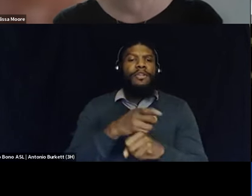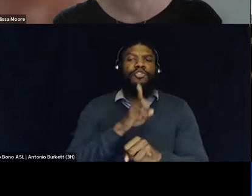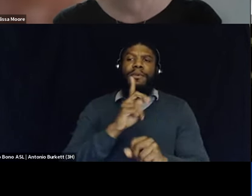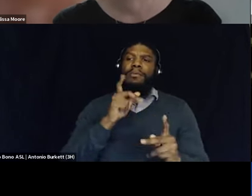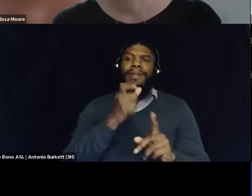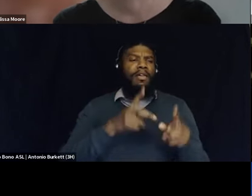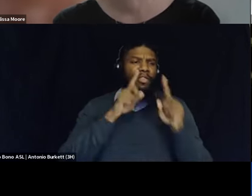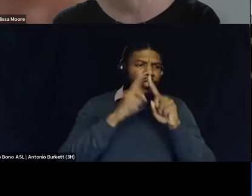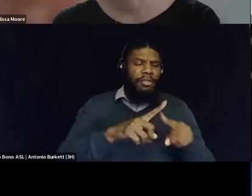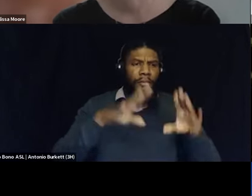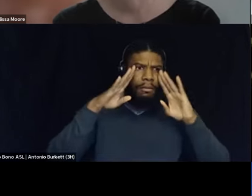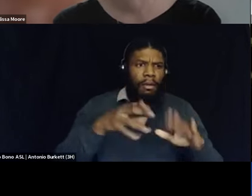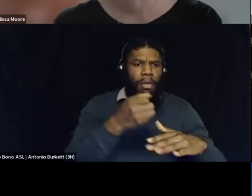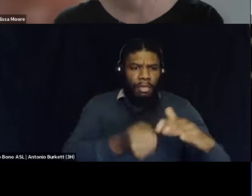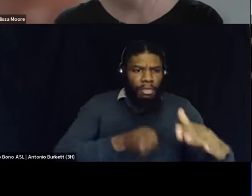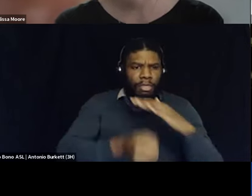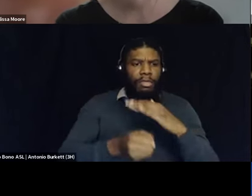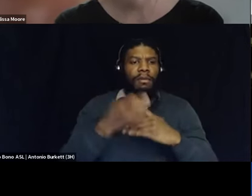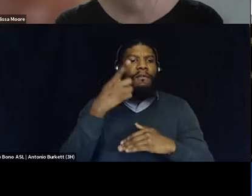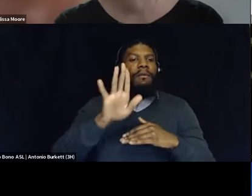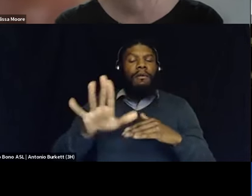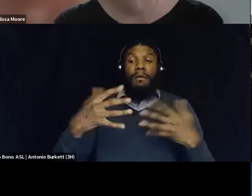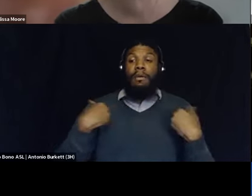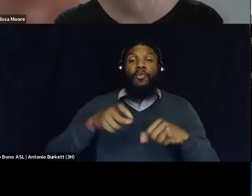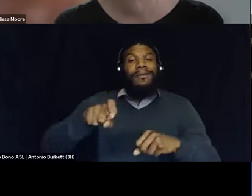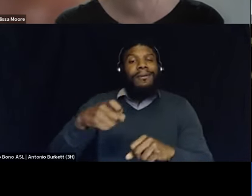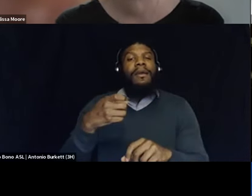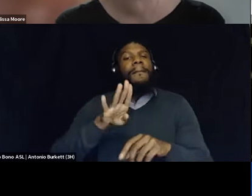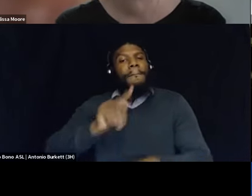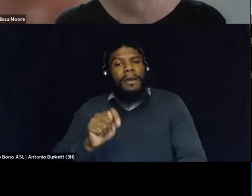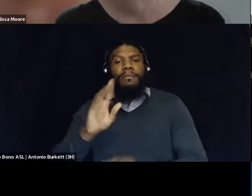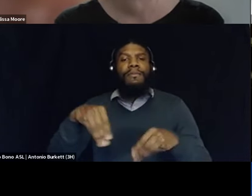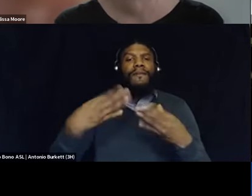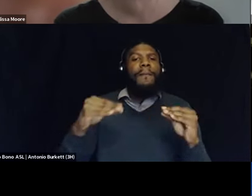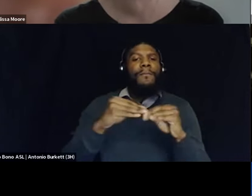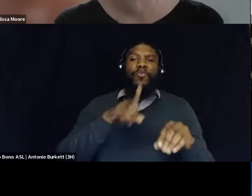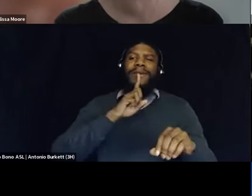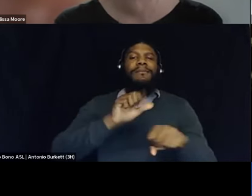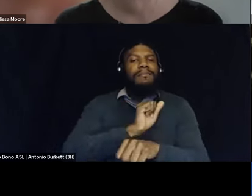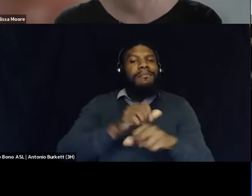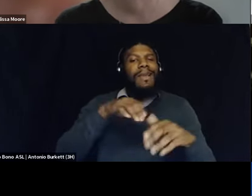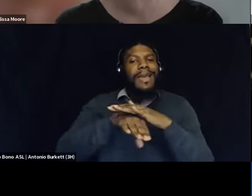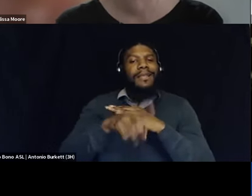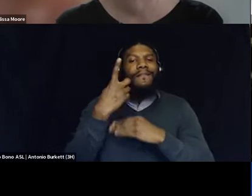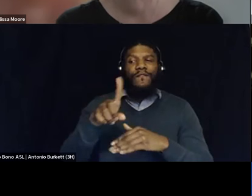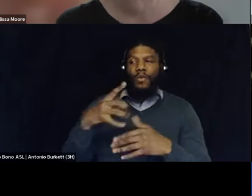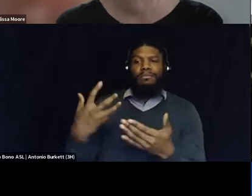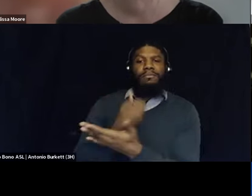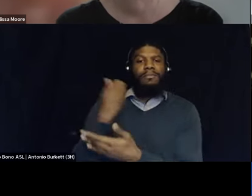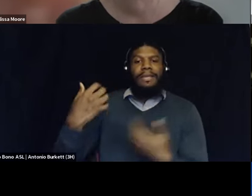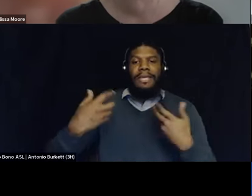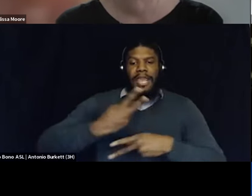prosecuted for their health needs, but are instead provided real access to care. I also direct our